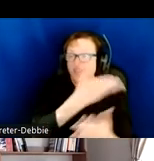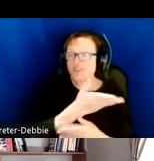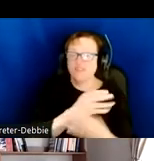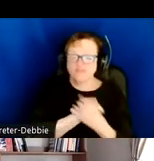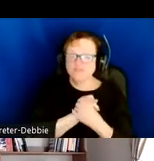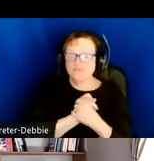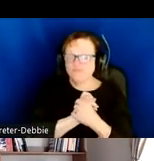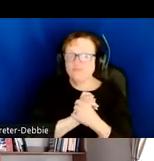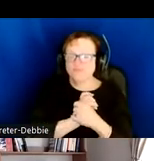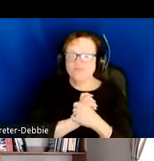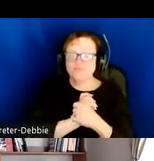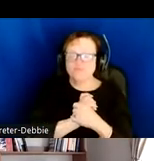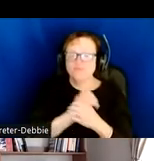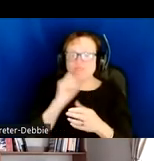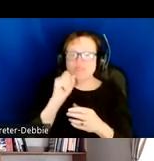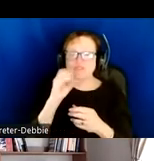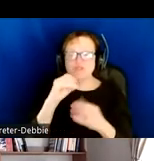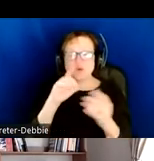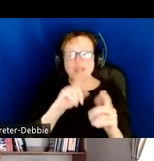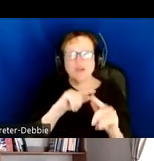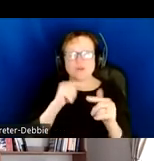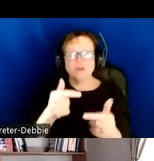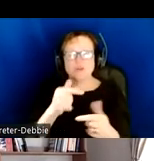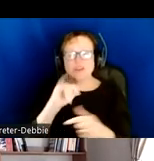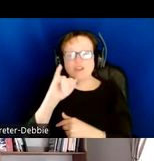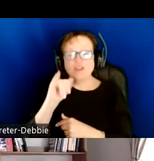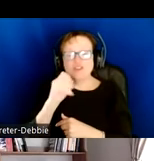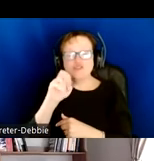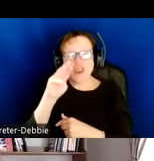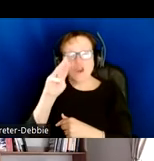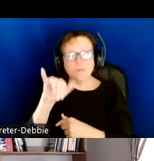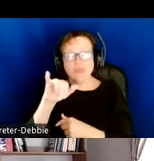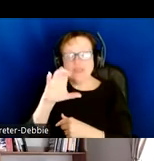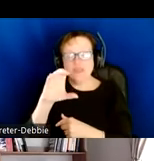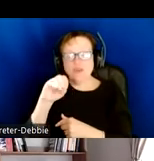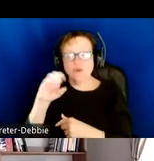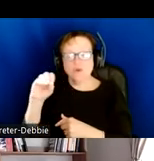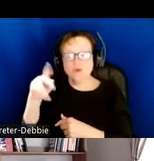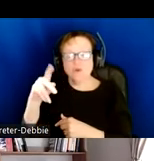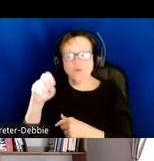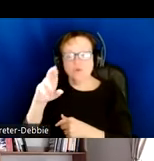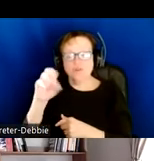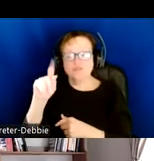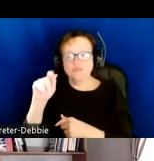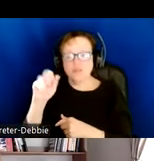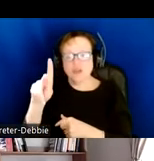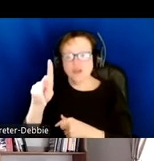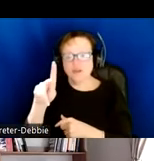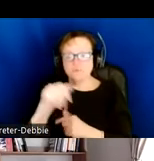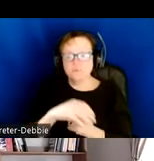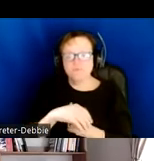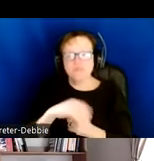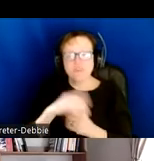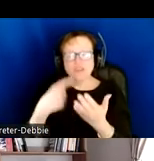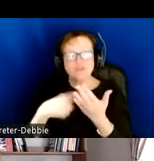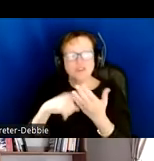Okay, so with that, I'm going to turn it over to Professor Jeremy Cooperstock, the Director of the Shared Reality Lab, to talk to you about where we